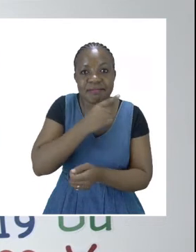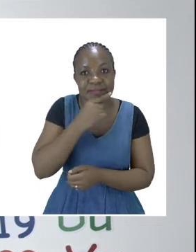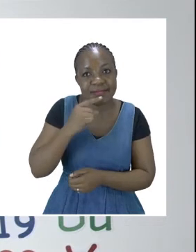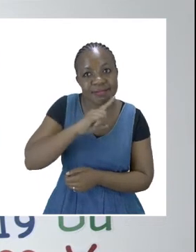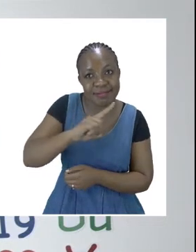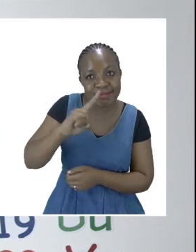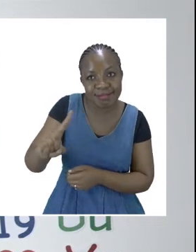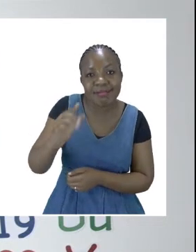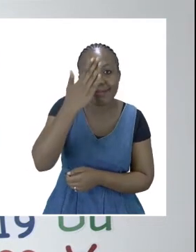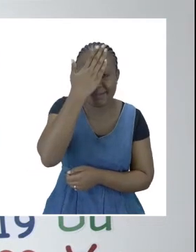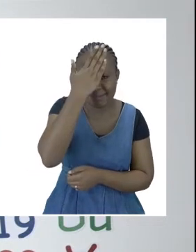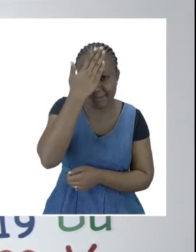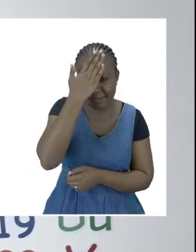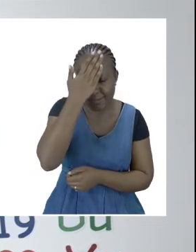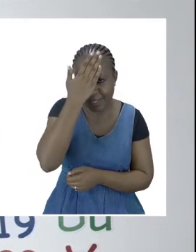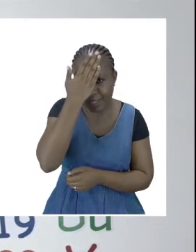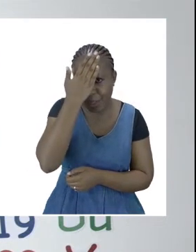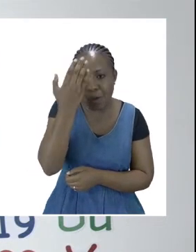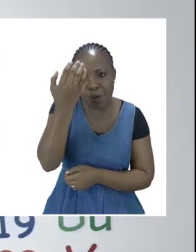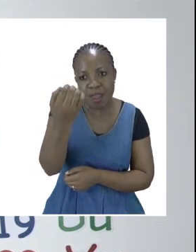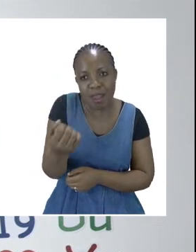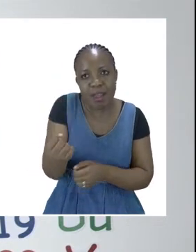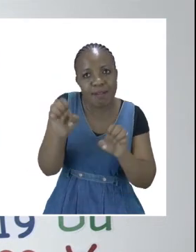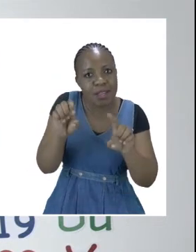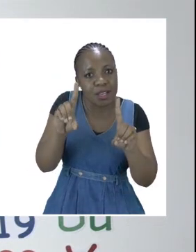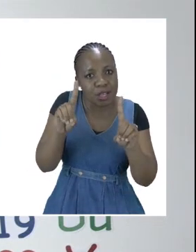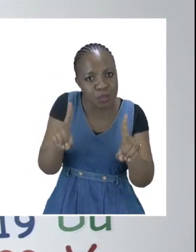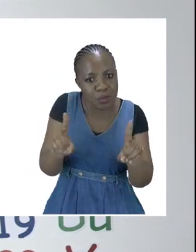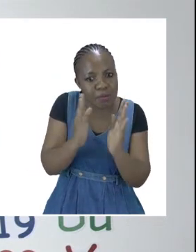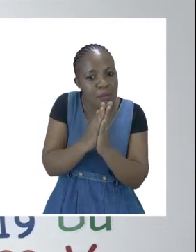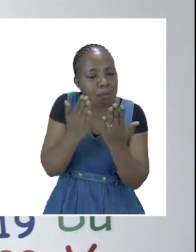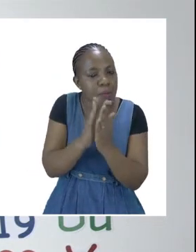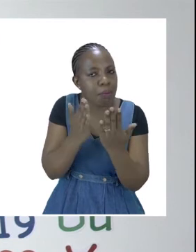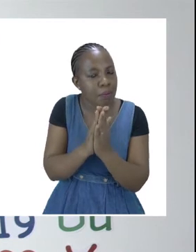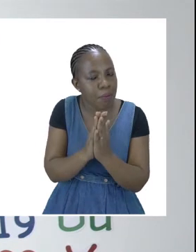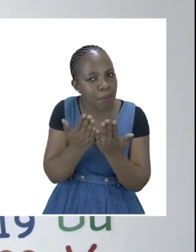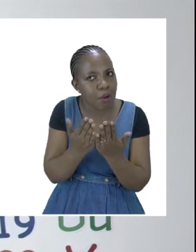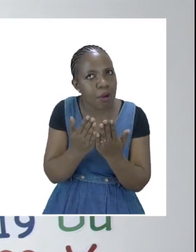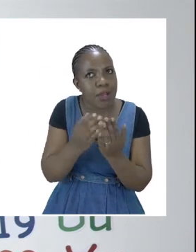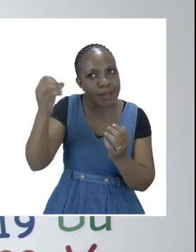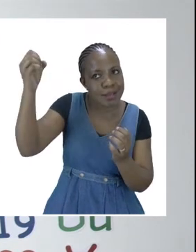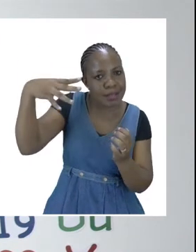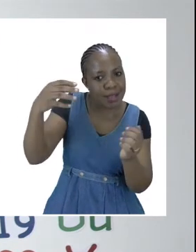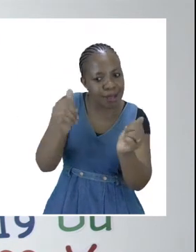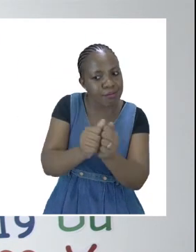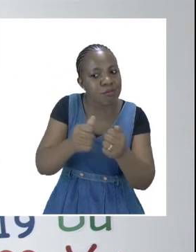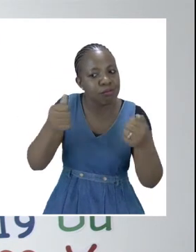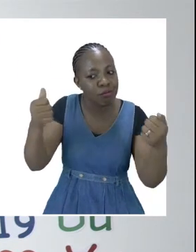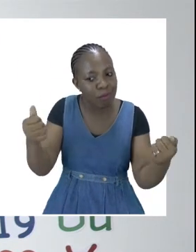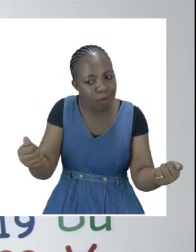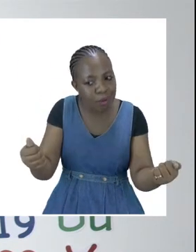education booklet in our daily newspaper street sales or at your school